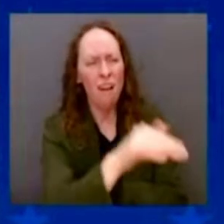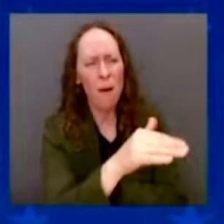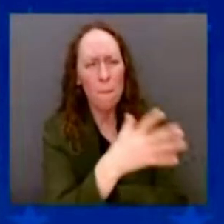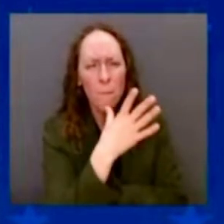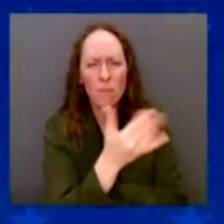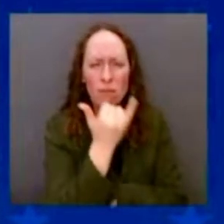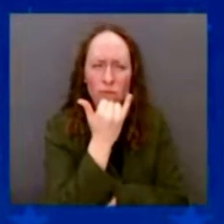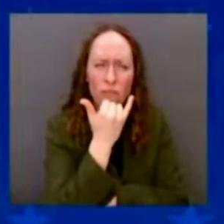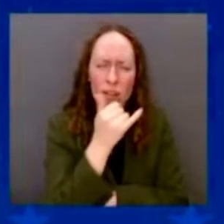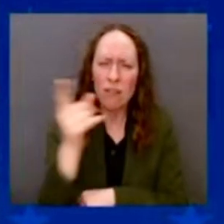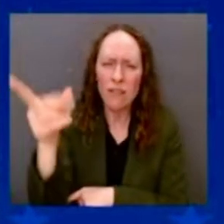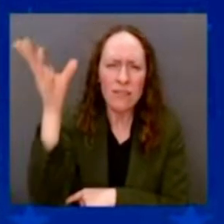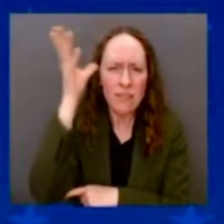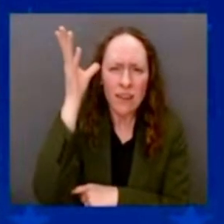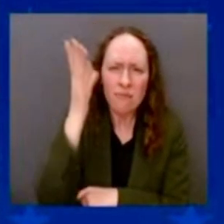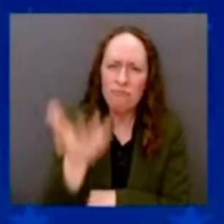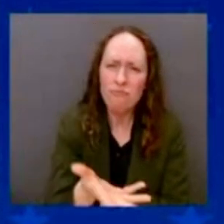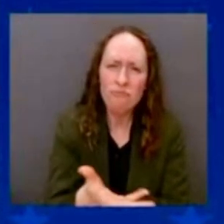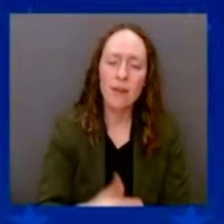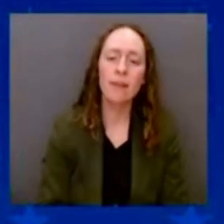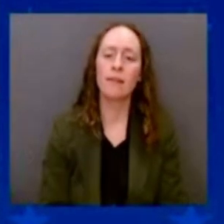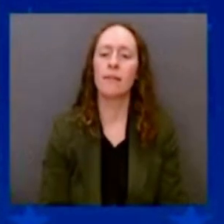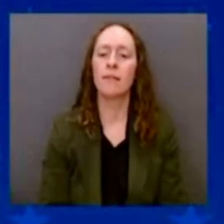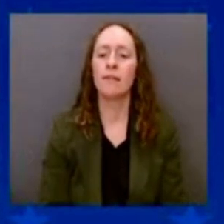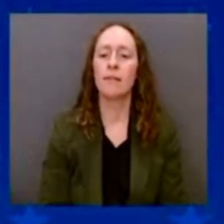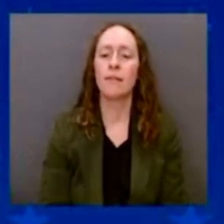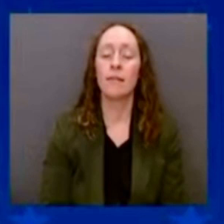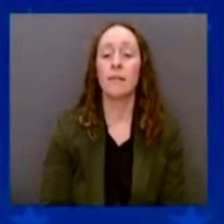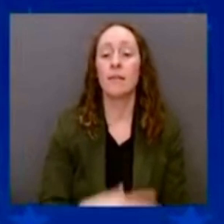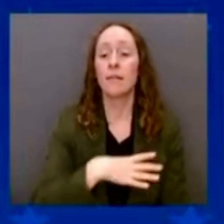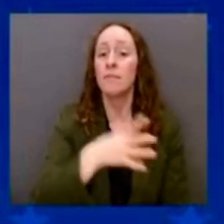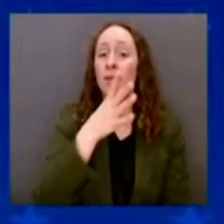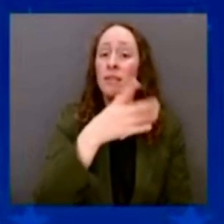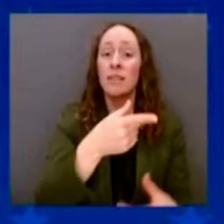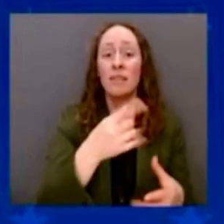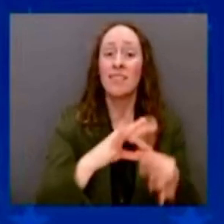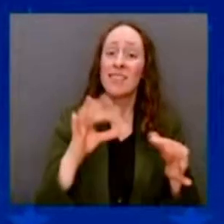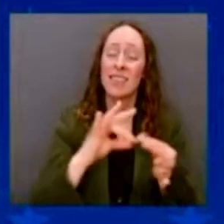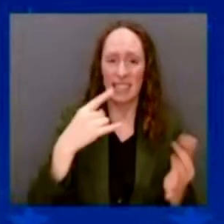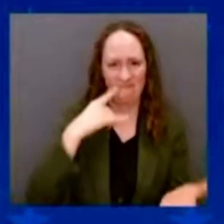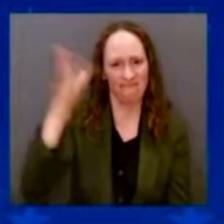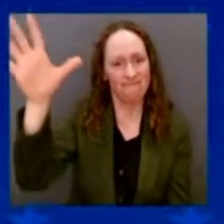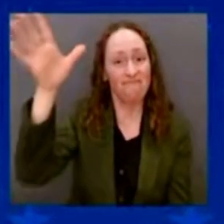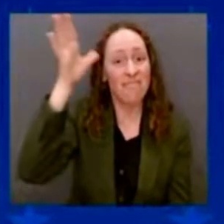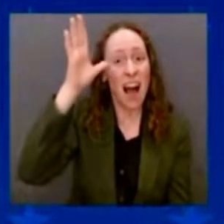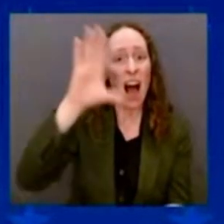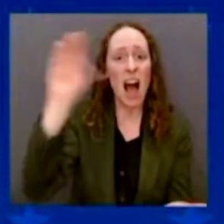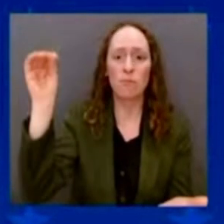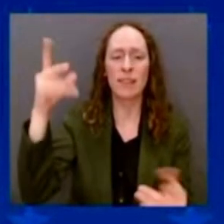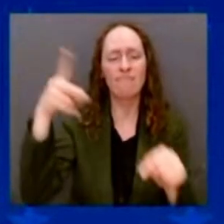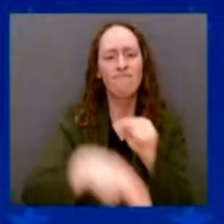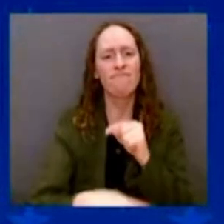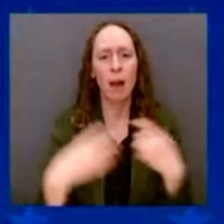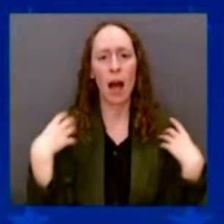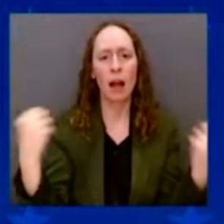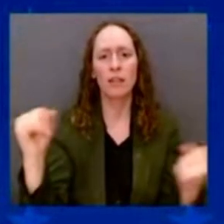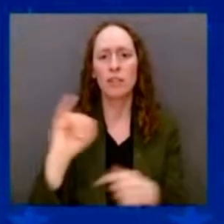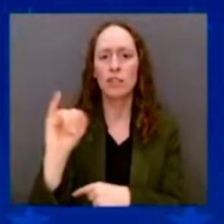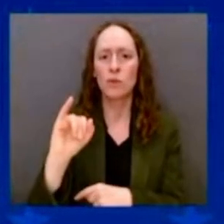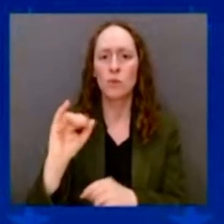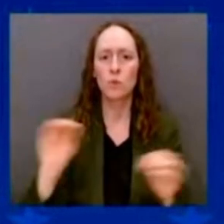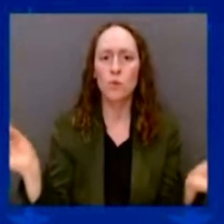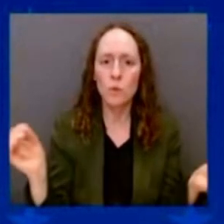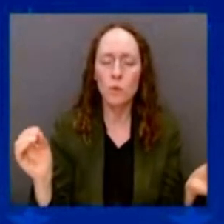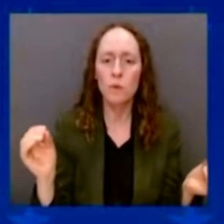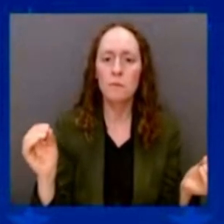They weren't going to pay for it. Well, guess what? A lot of people are lying in bed at night, wondering what they're going to do. They're going to have to sell the